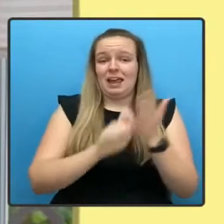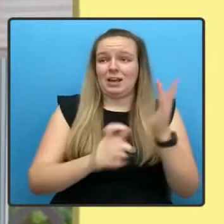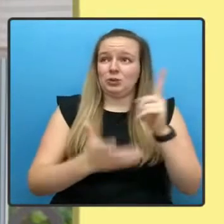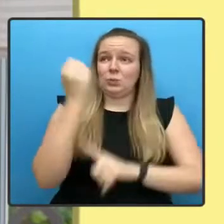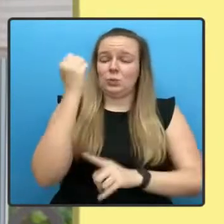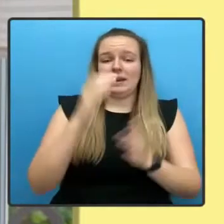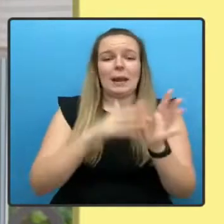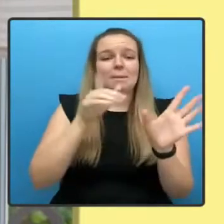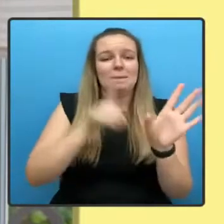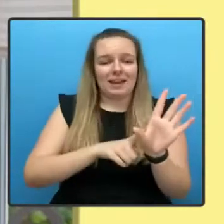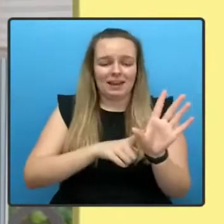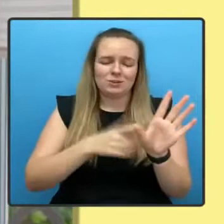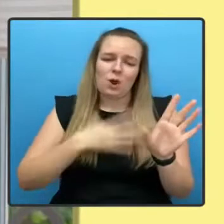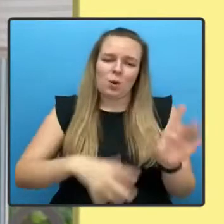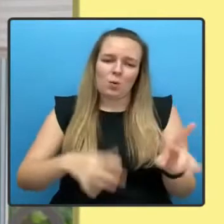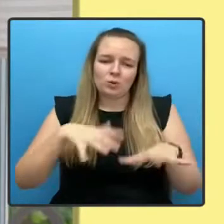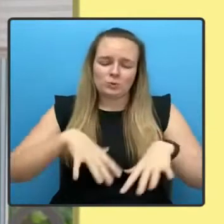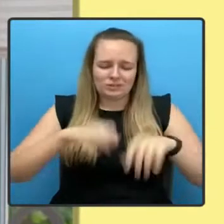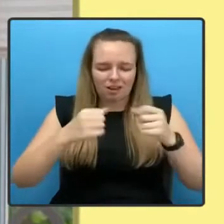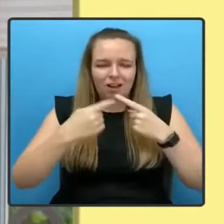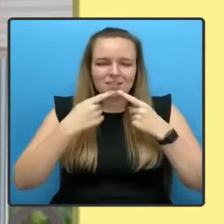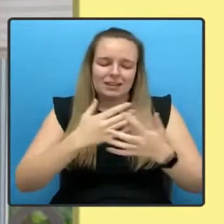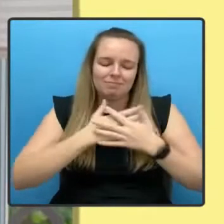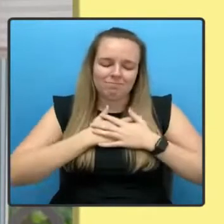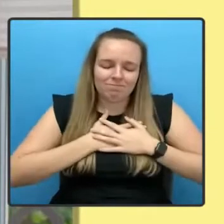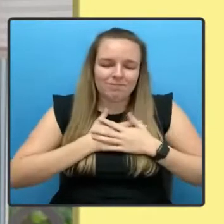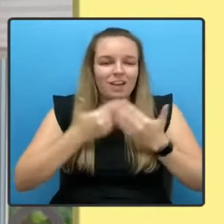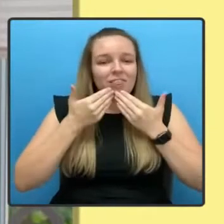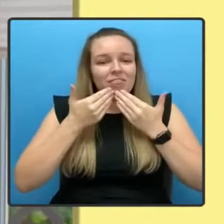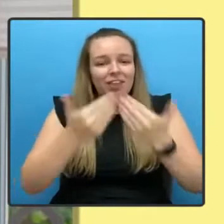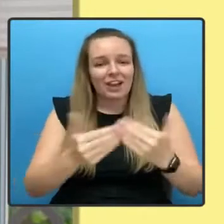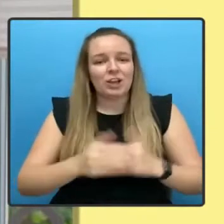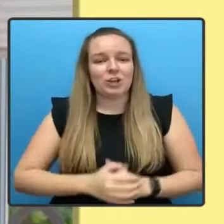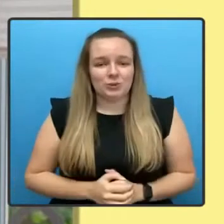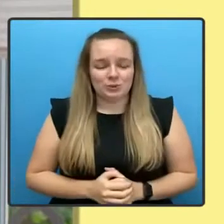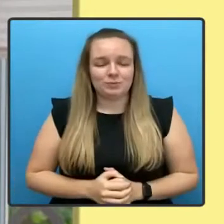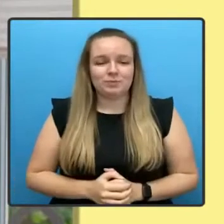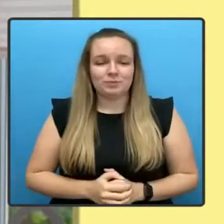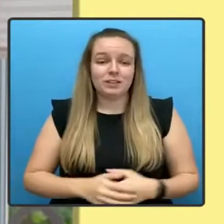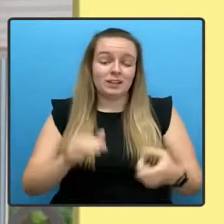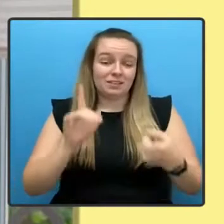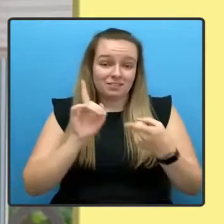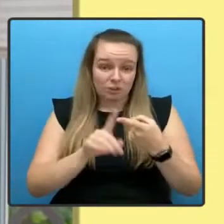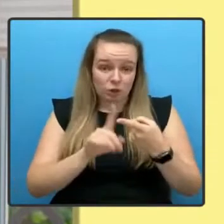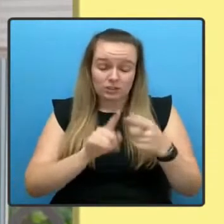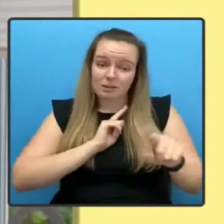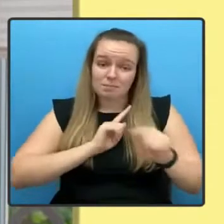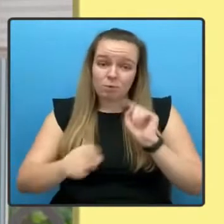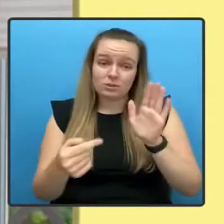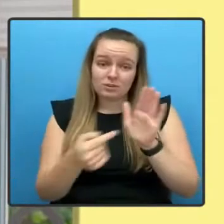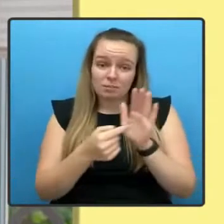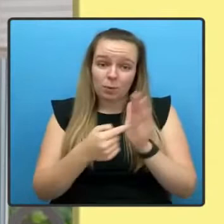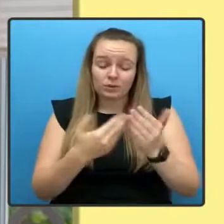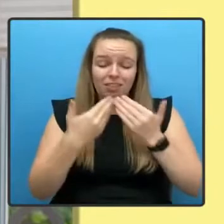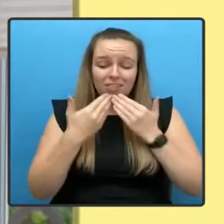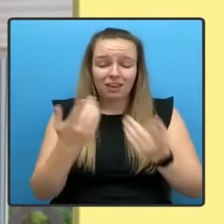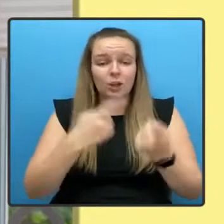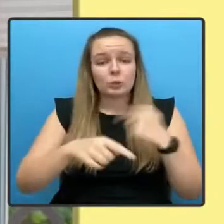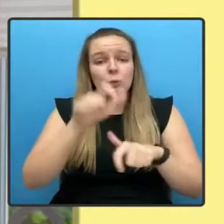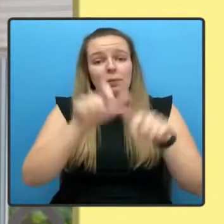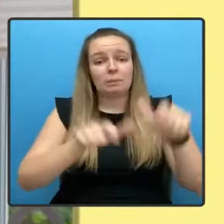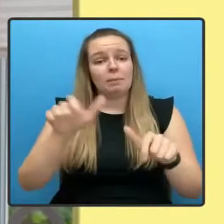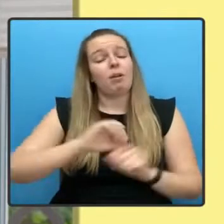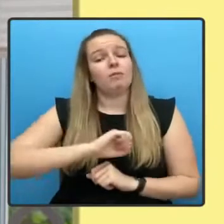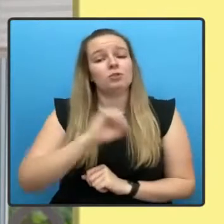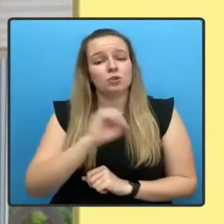big heartfelt thank you. Firstly and most importantly to the people of Scotland, thank you for again putting your